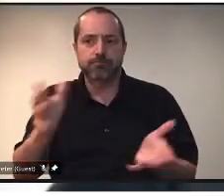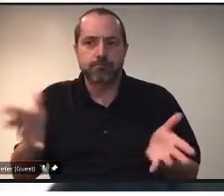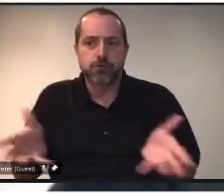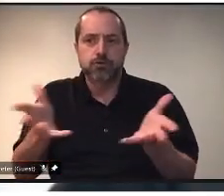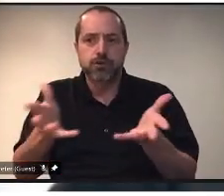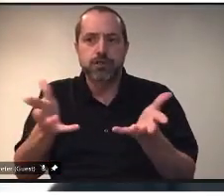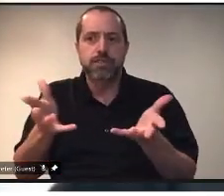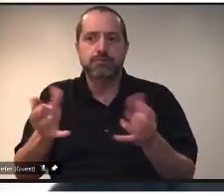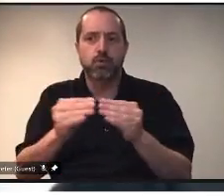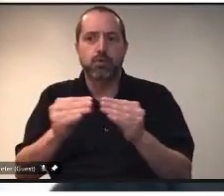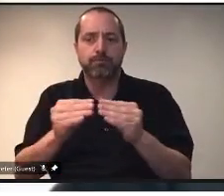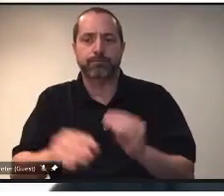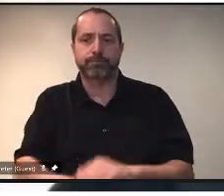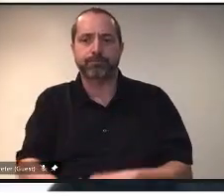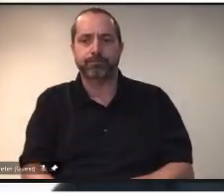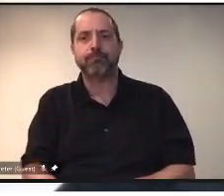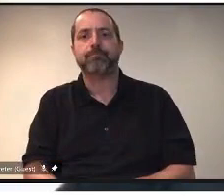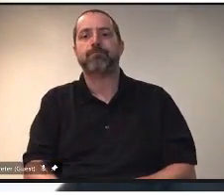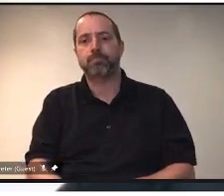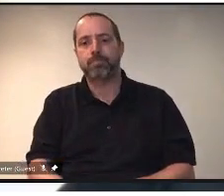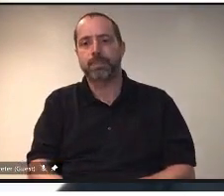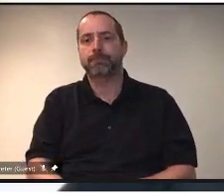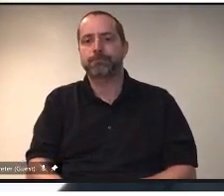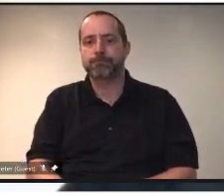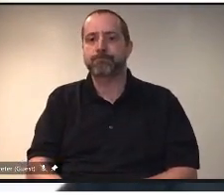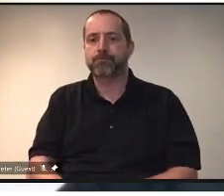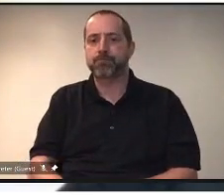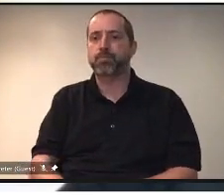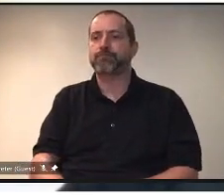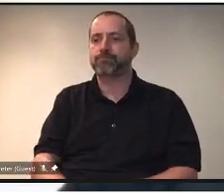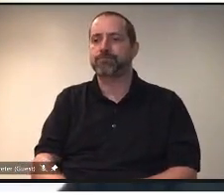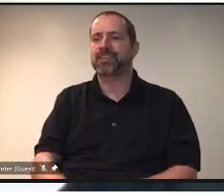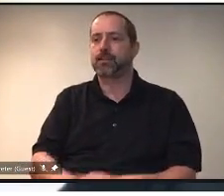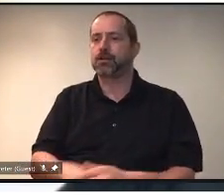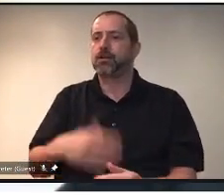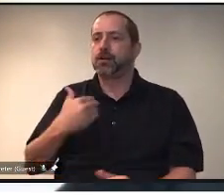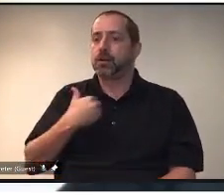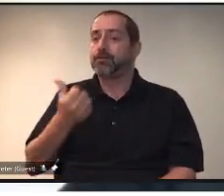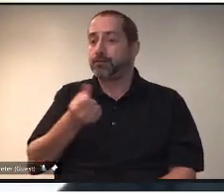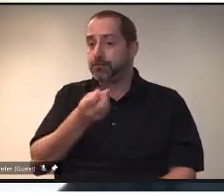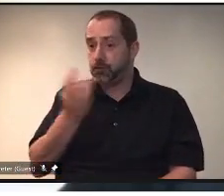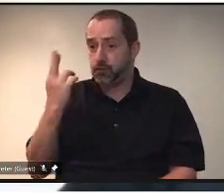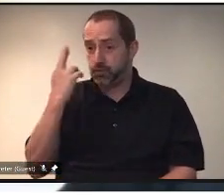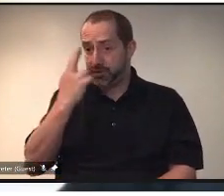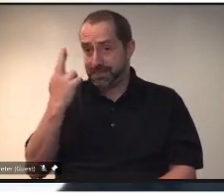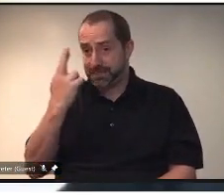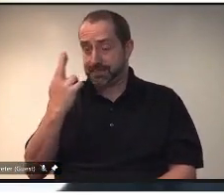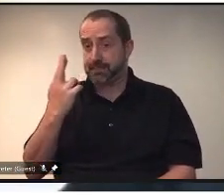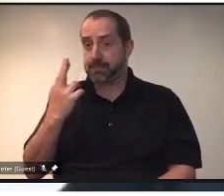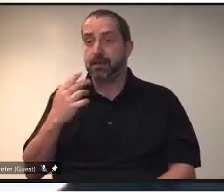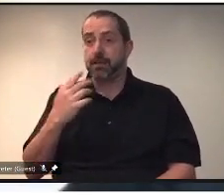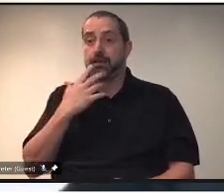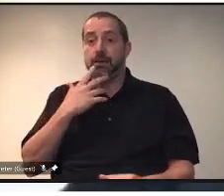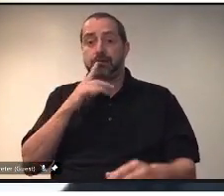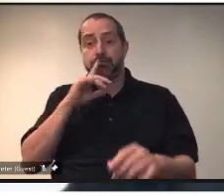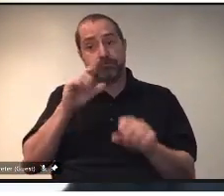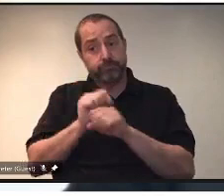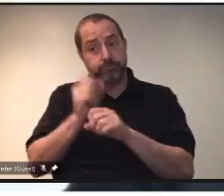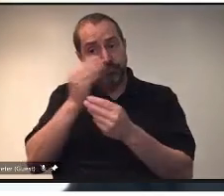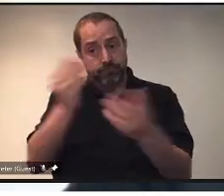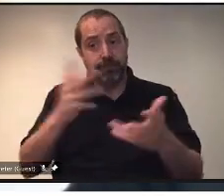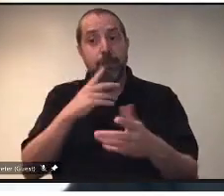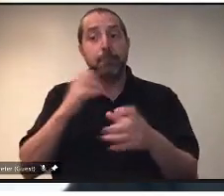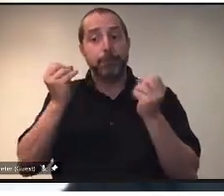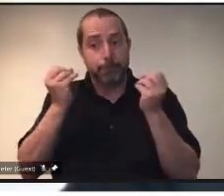Thanks, Lynn. I'll take that one. There's a few reasons. First of all, we've had extremely good uptake in our province